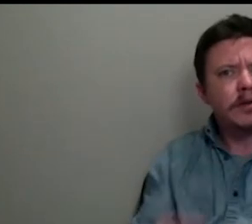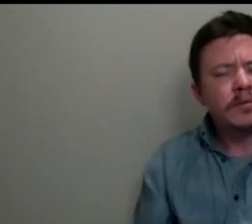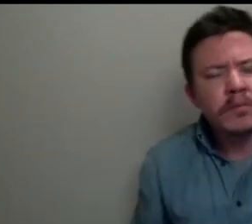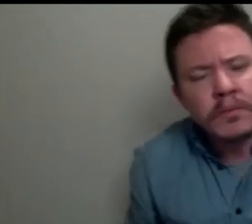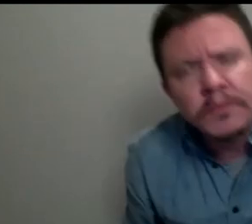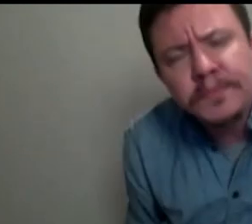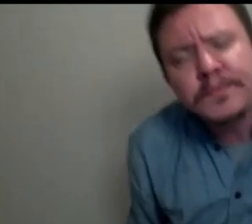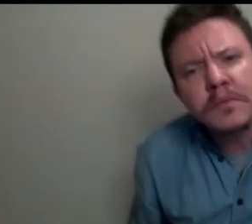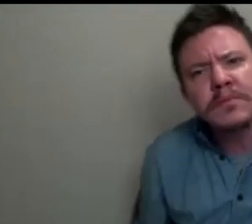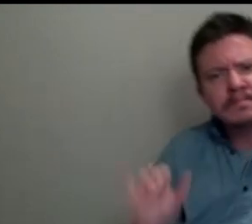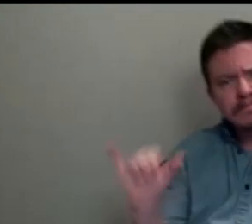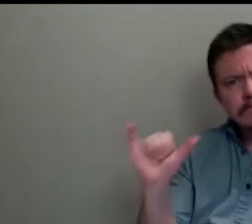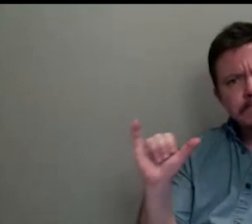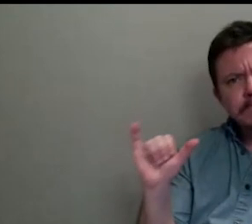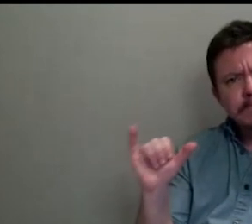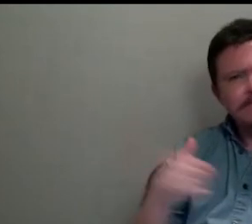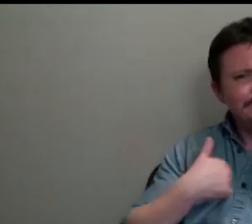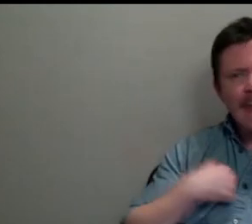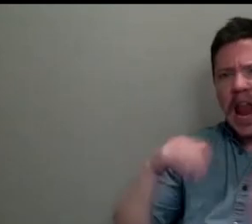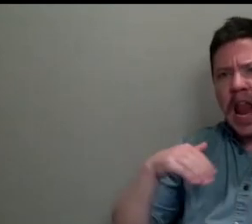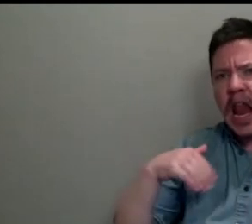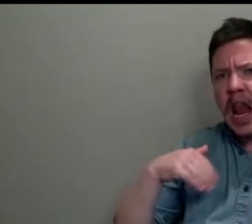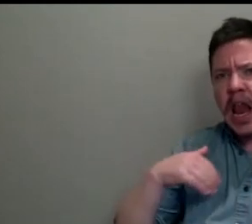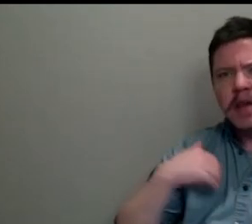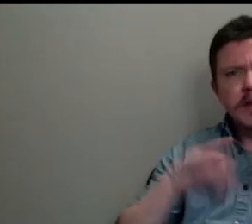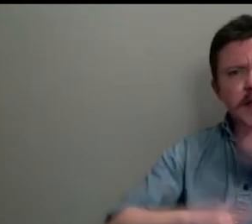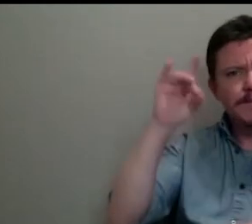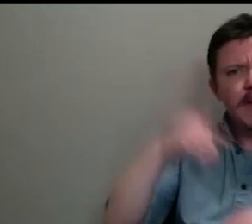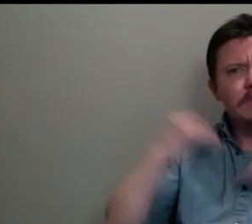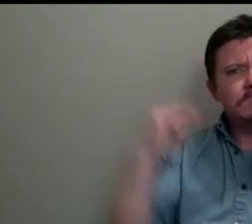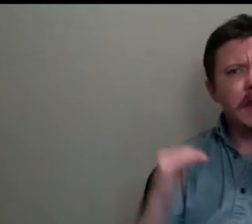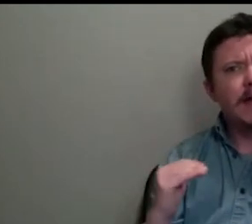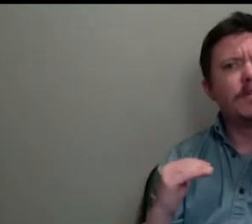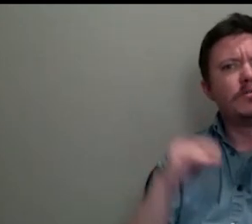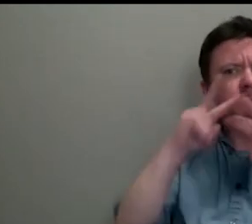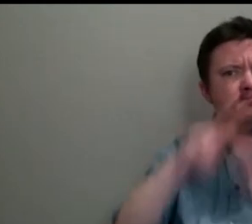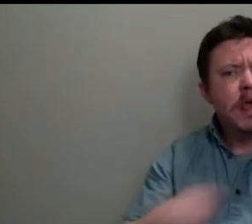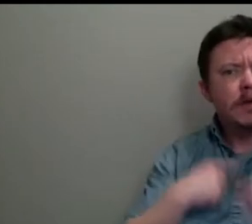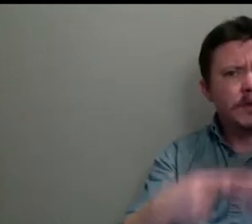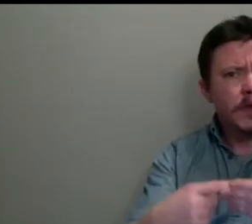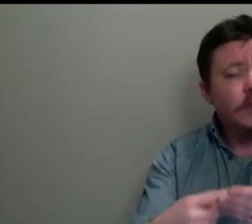You know, it's not something I've come across that level of discussion. And in fact, the critical response,